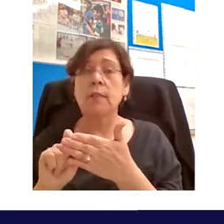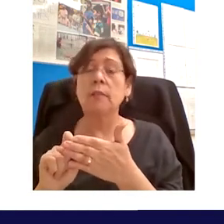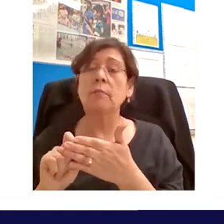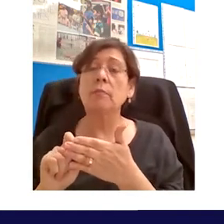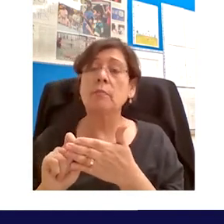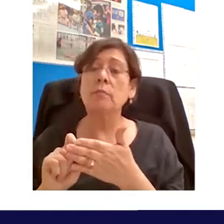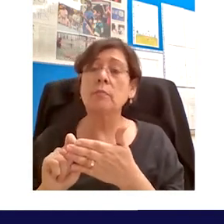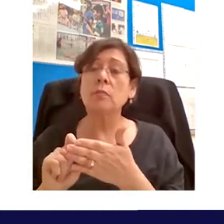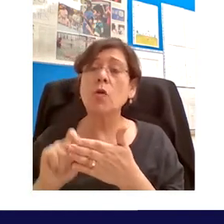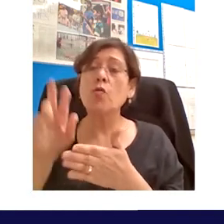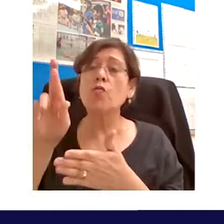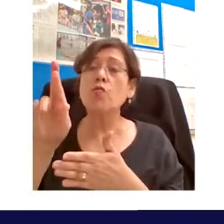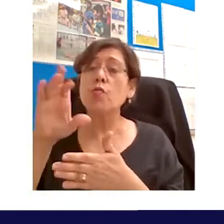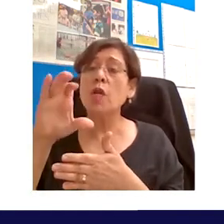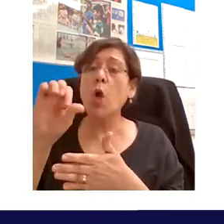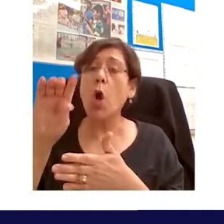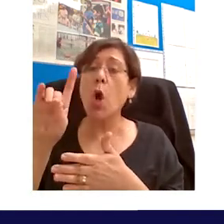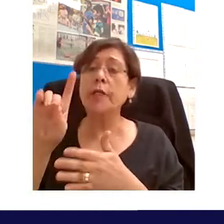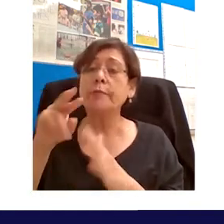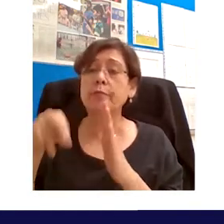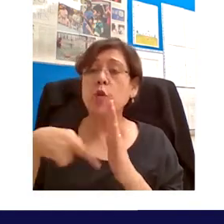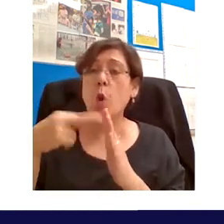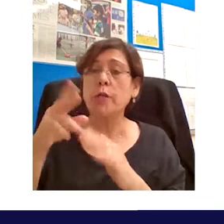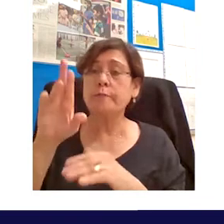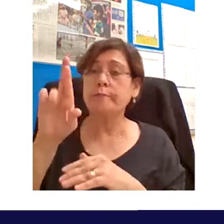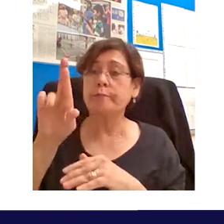um uh